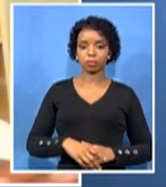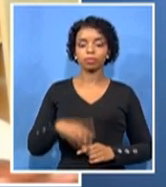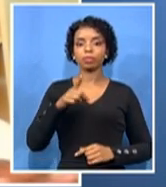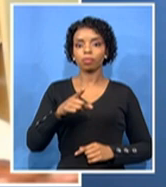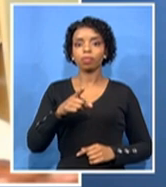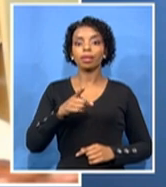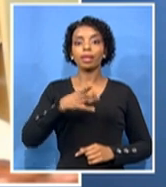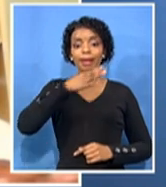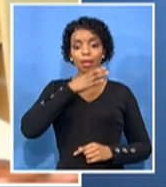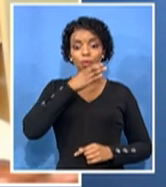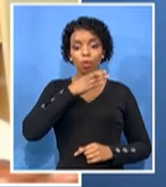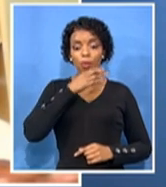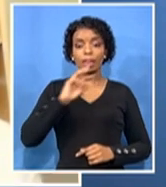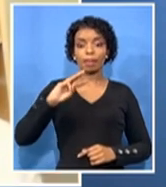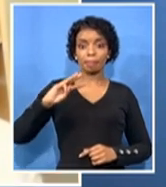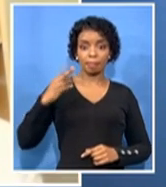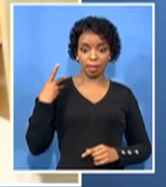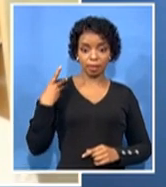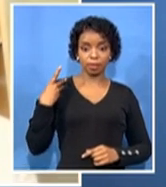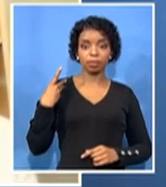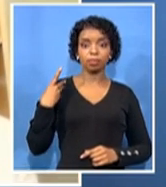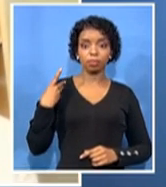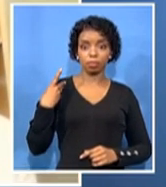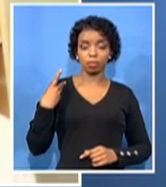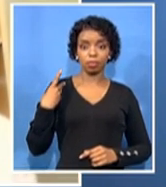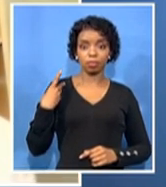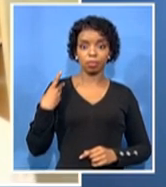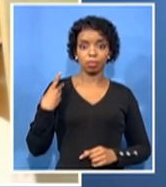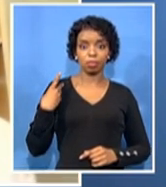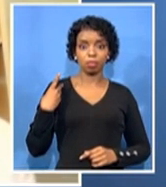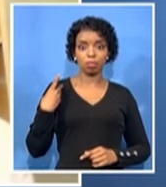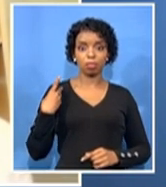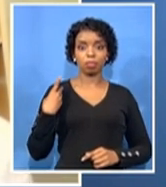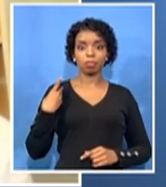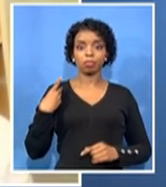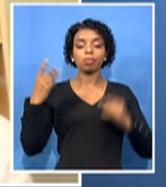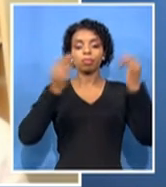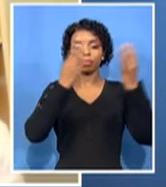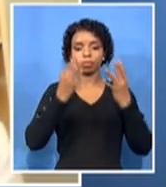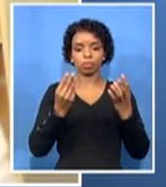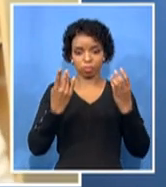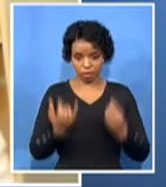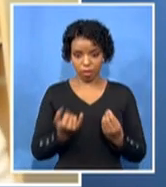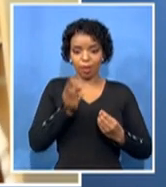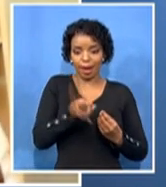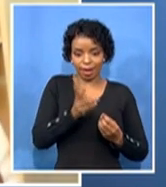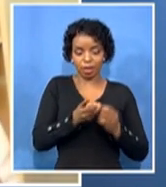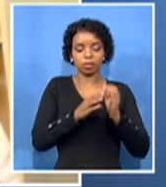at a constant rate again. So that's a bit worried because if